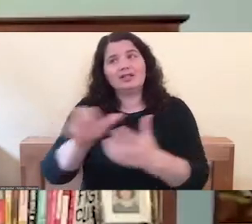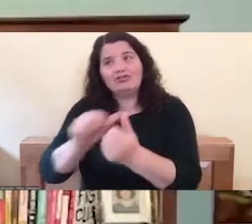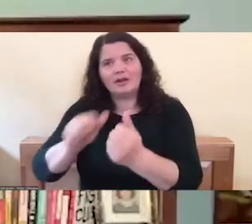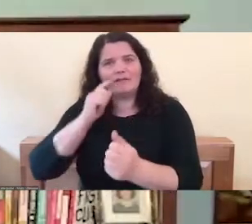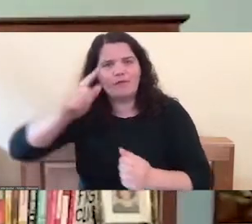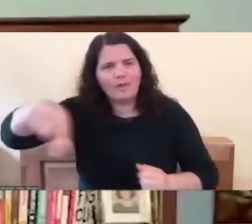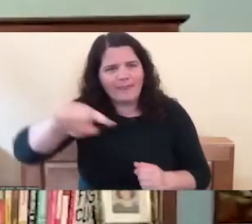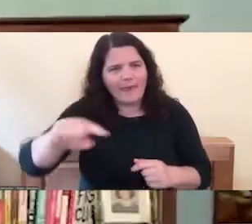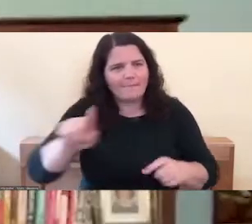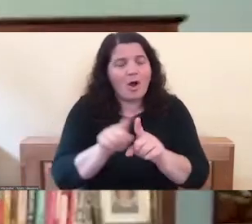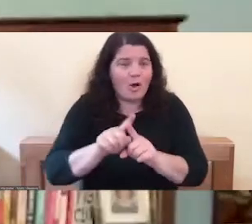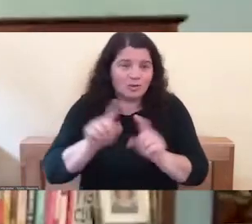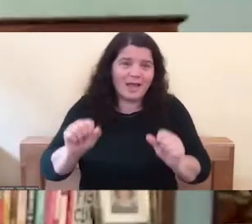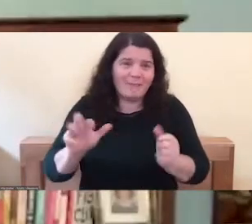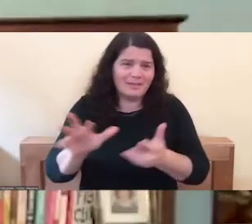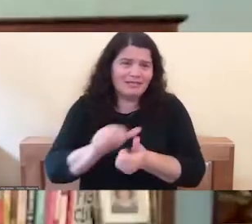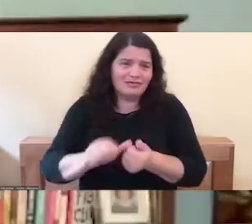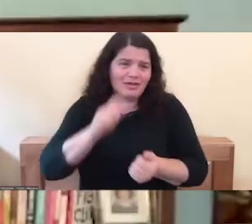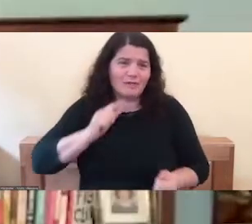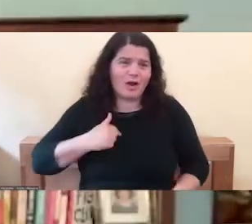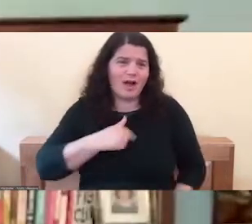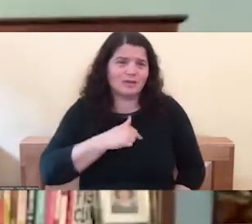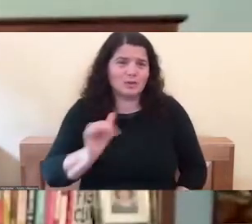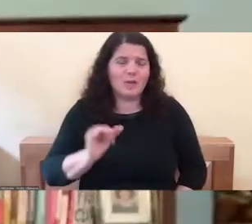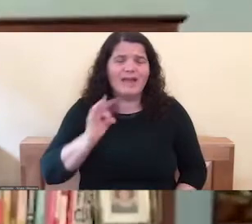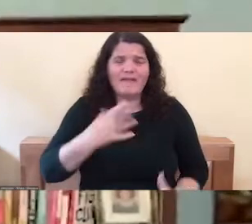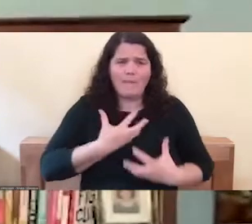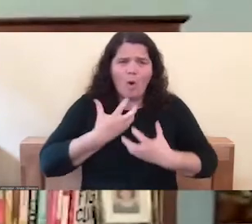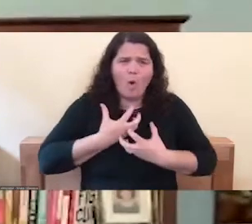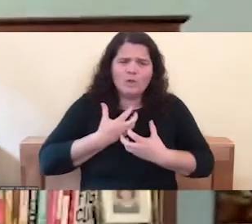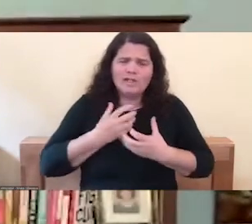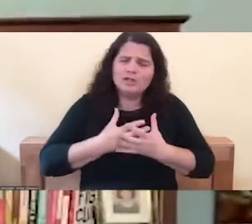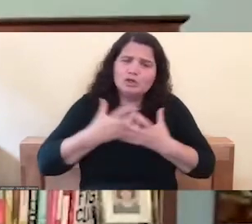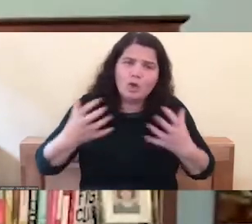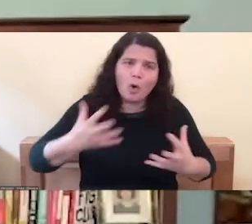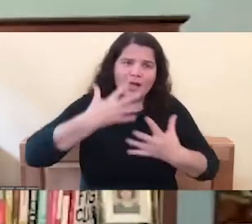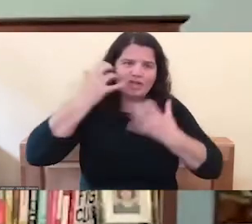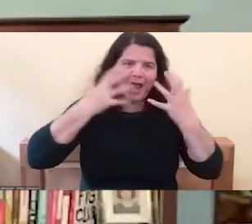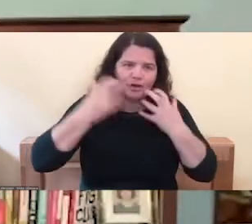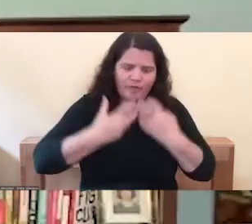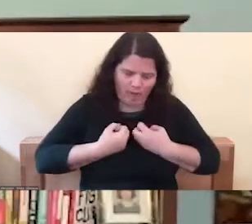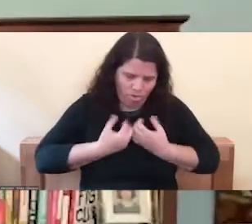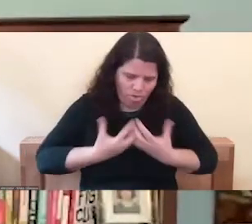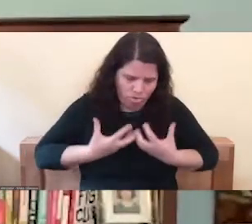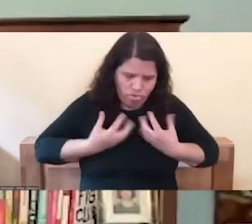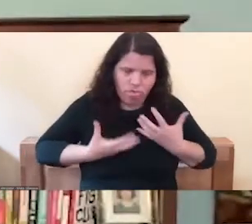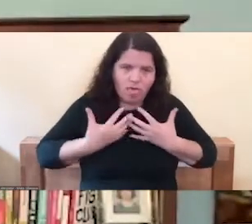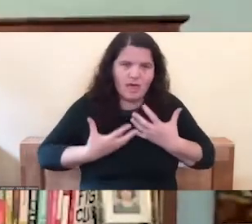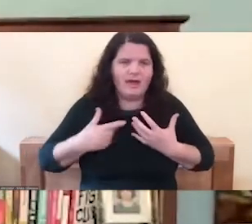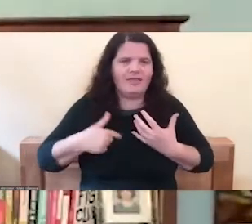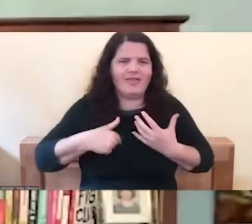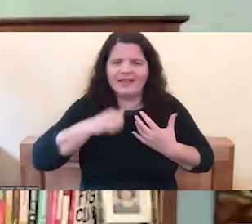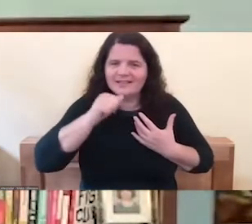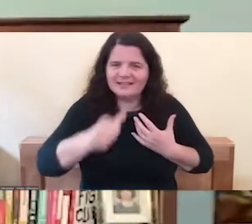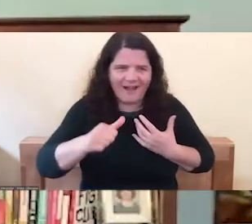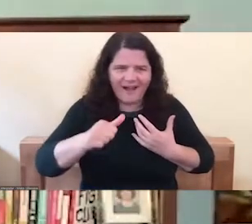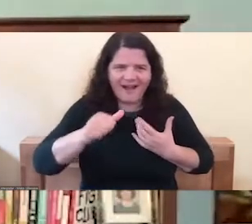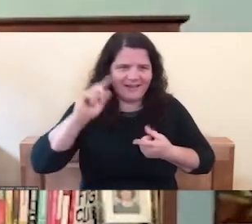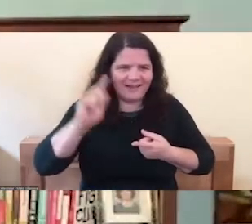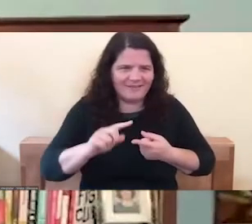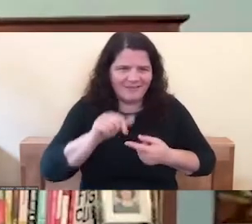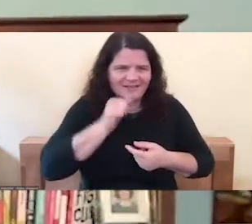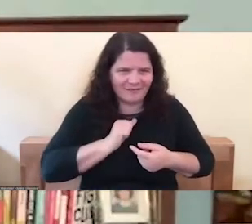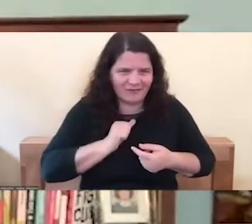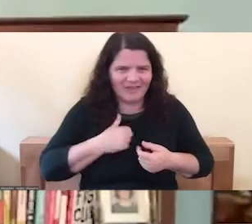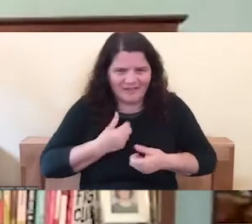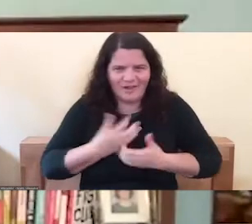exhausting us, we're ruminating on the anger, then again, it's no longer in the service of alleviating suffering. And so, and by the